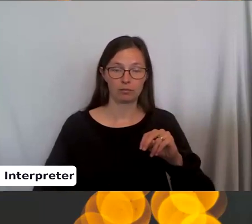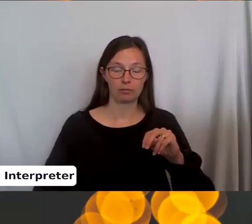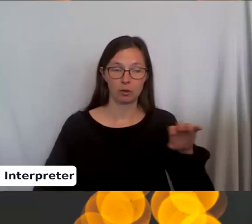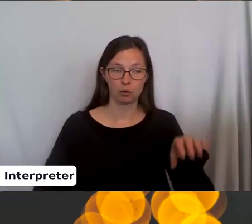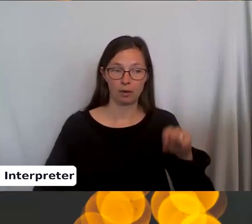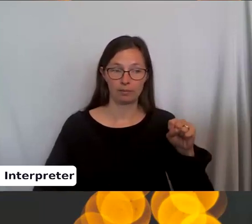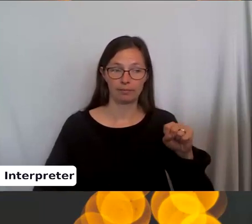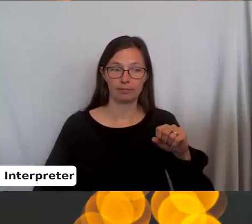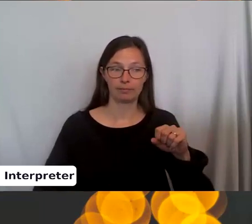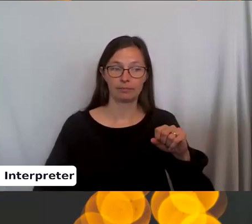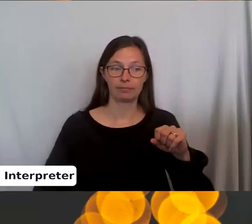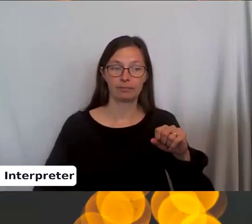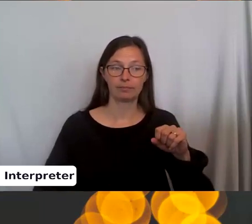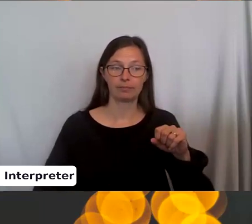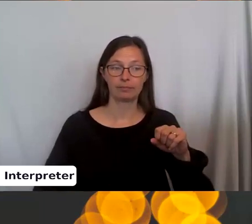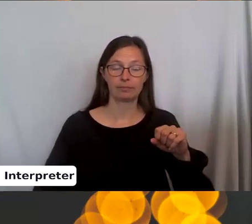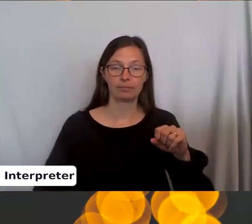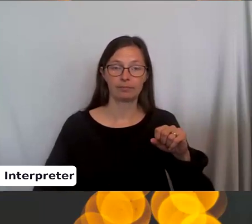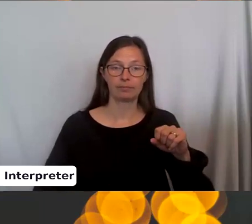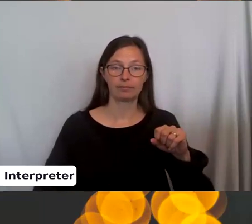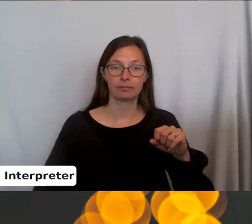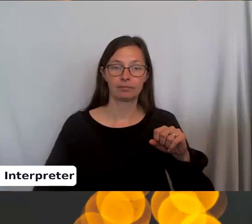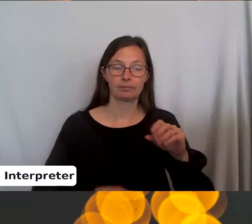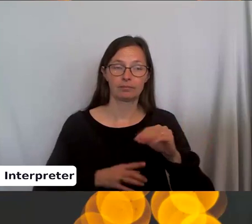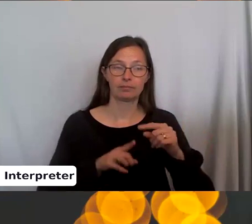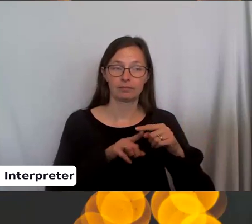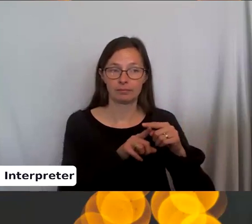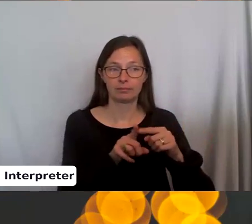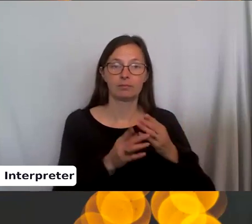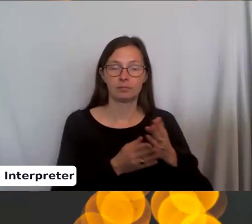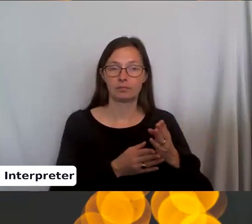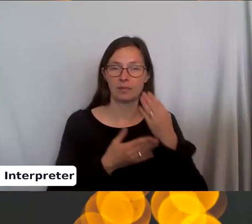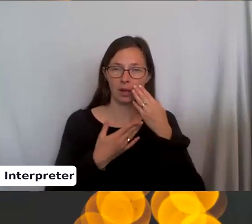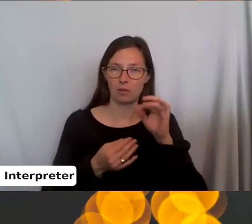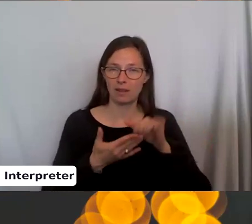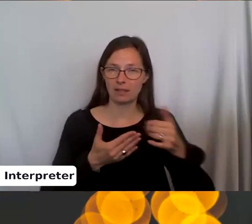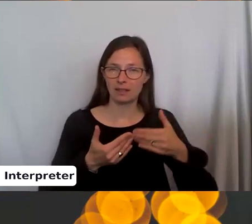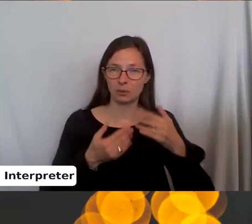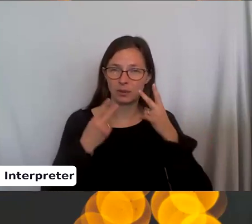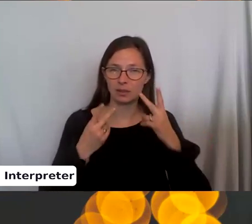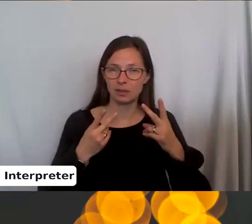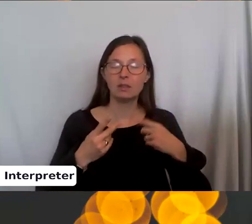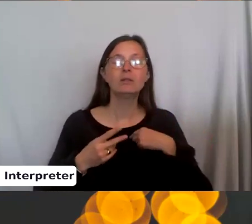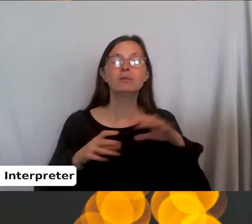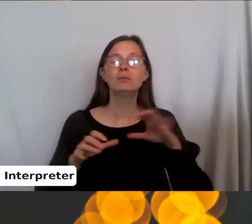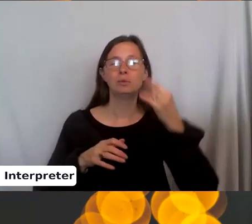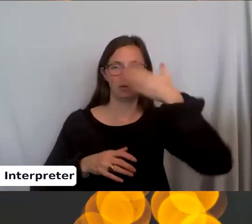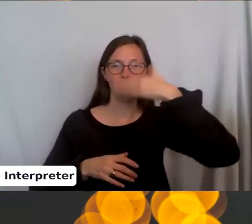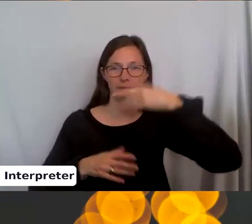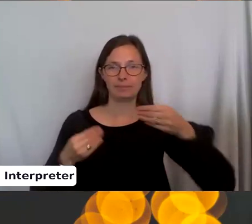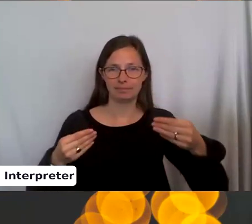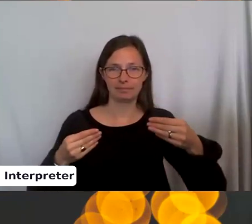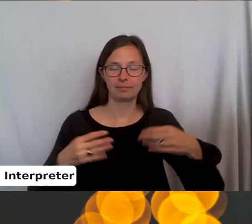and slide it through. I don't know if this is as easy to see. I'm going to do it from the front here.